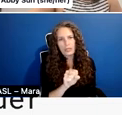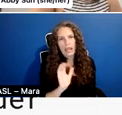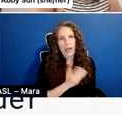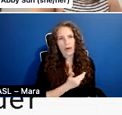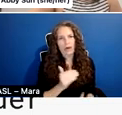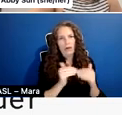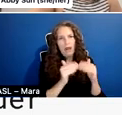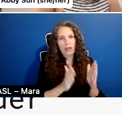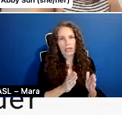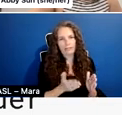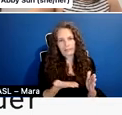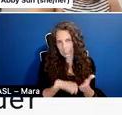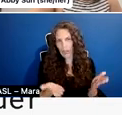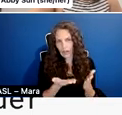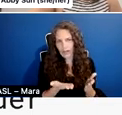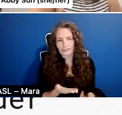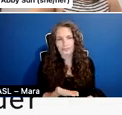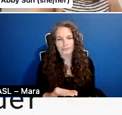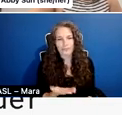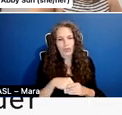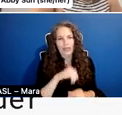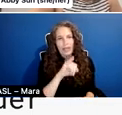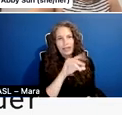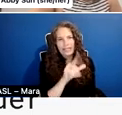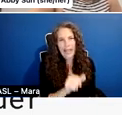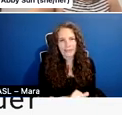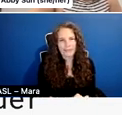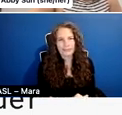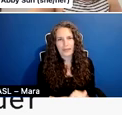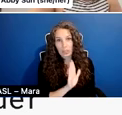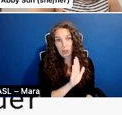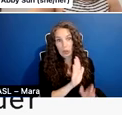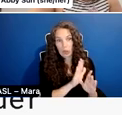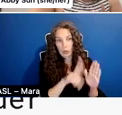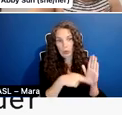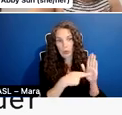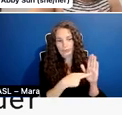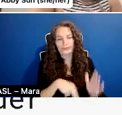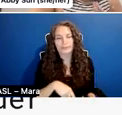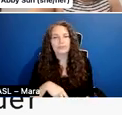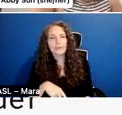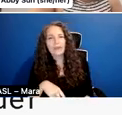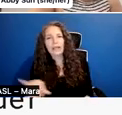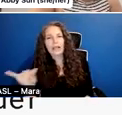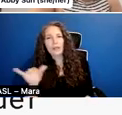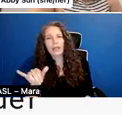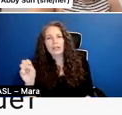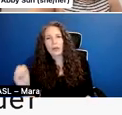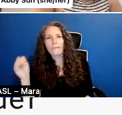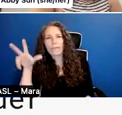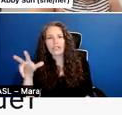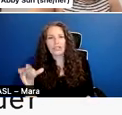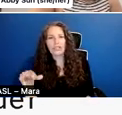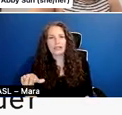funds. Um, but pitching or another way of talking about describing your project and finding collaborators